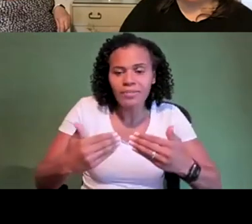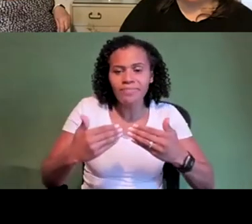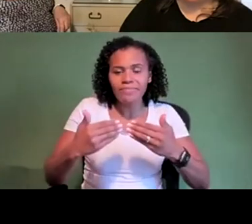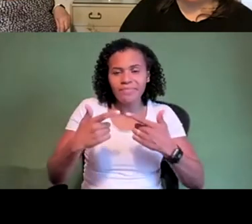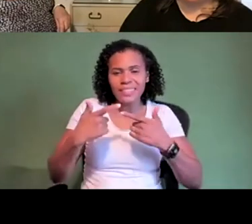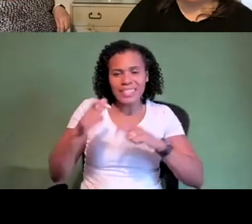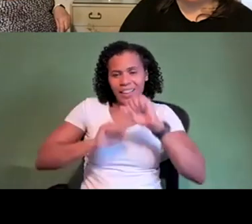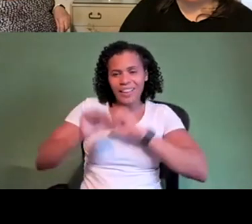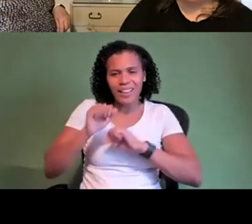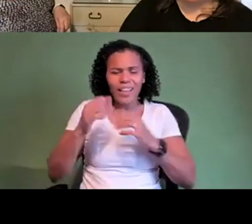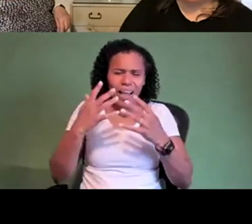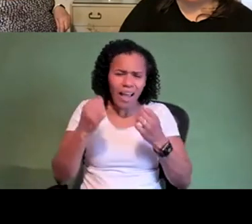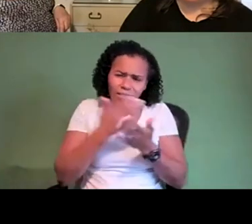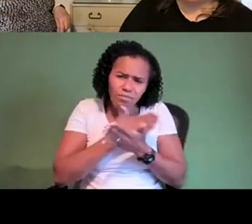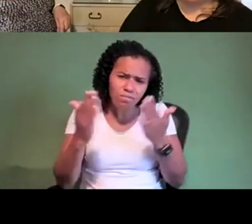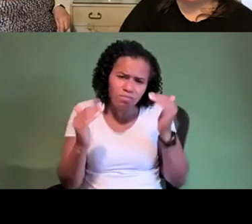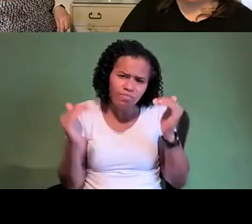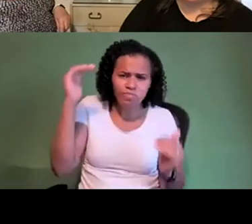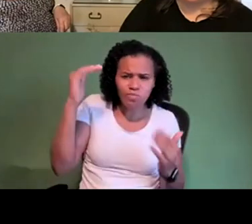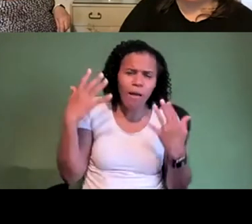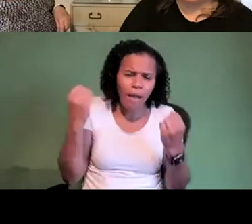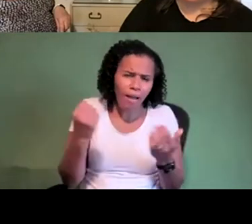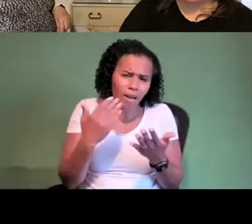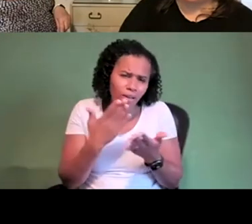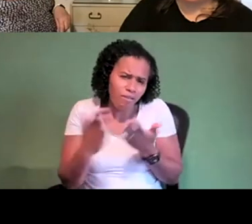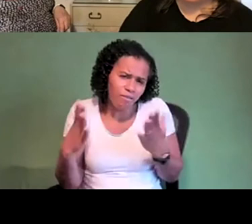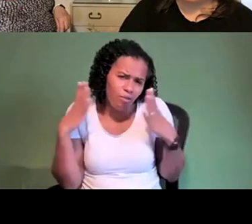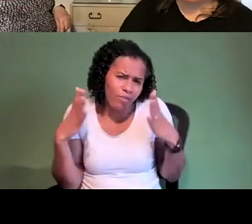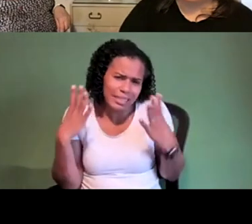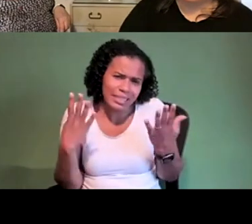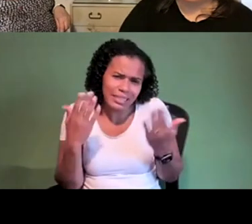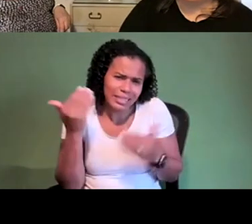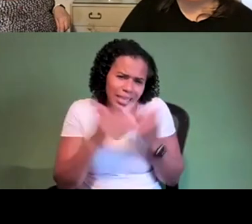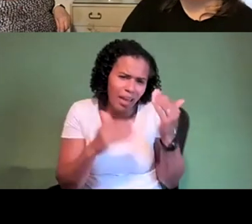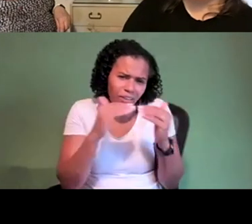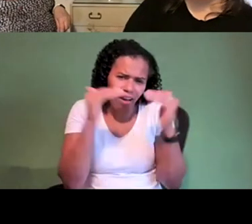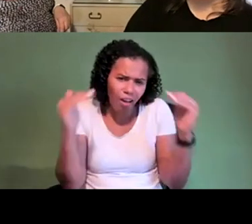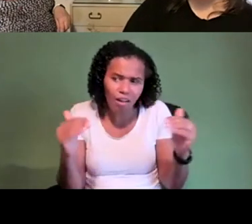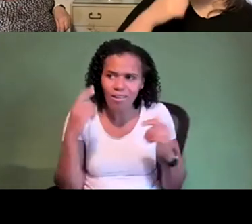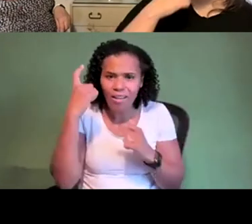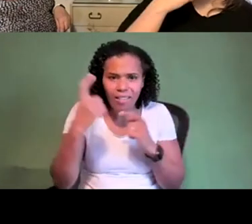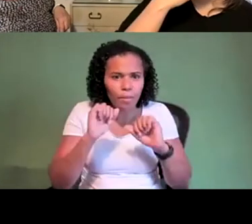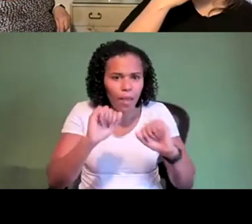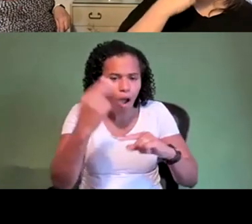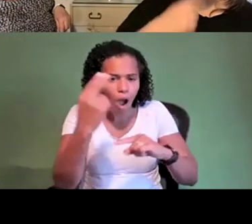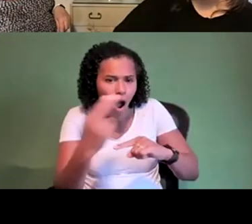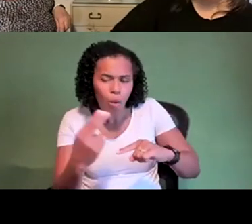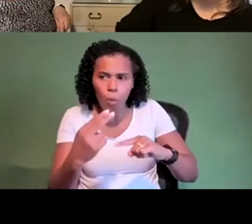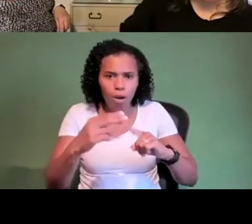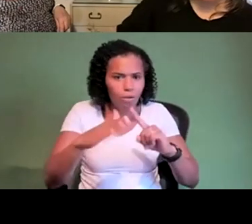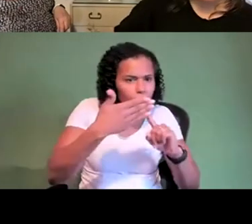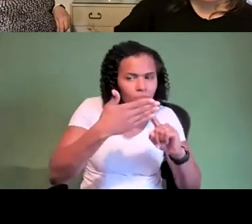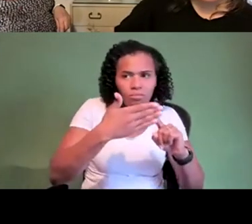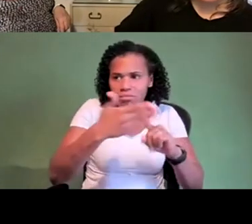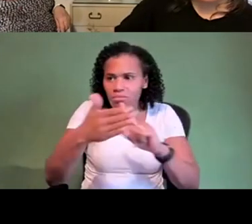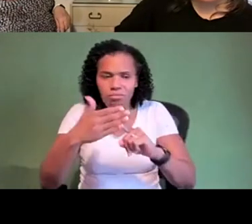inequality obviously uh in the way that work is presented and labeled and uh i think there's still a